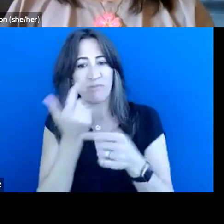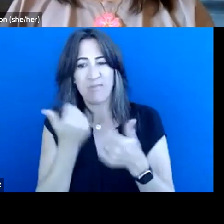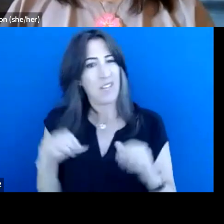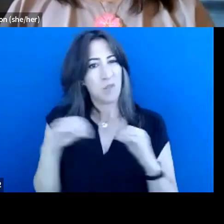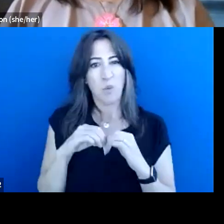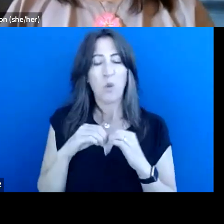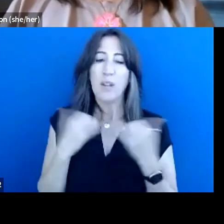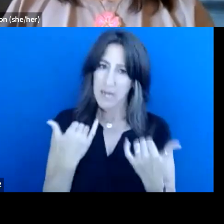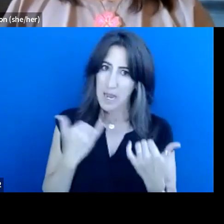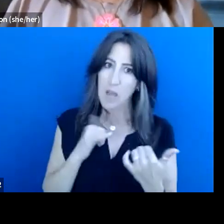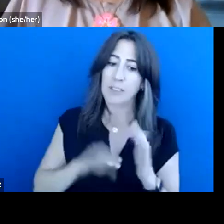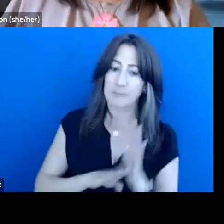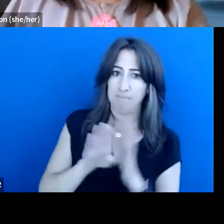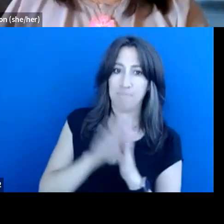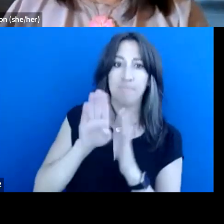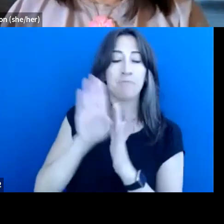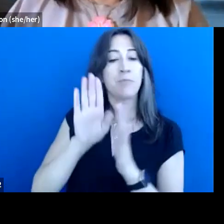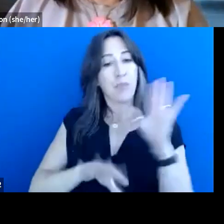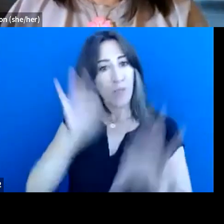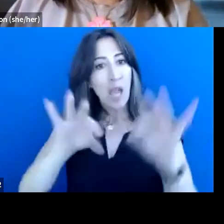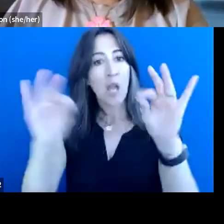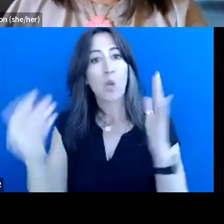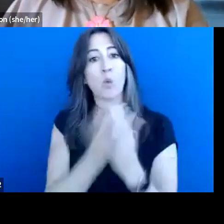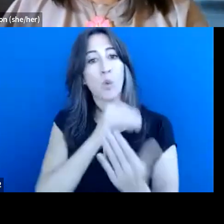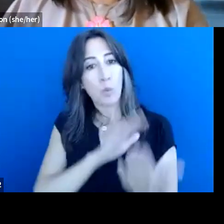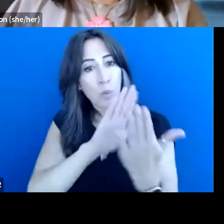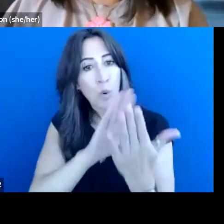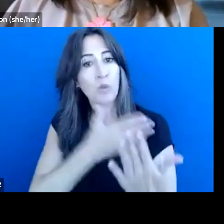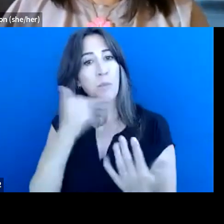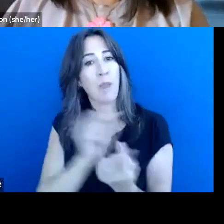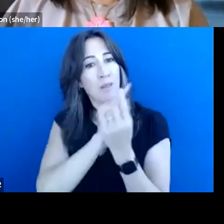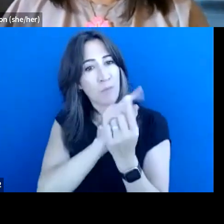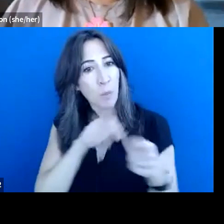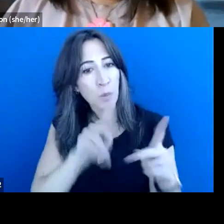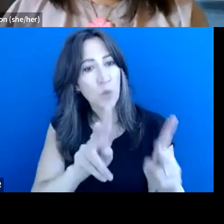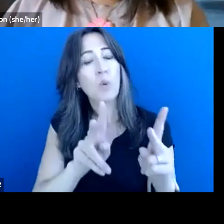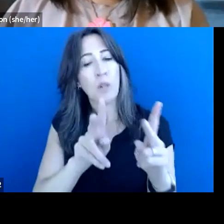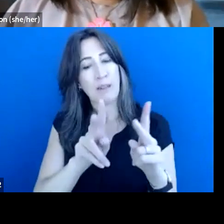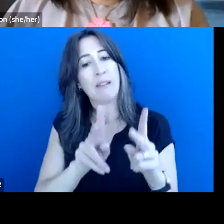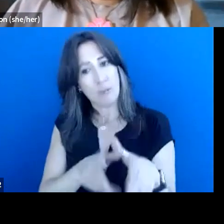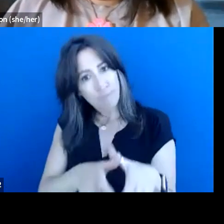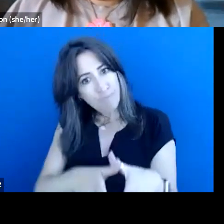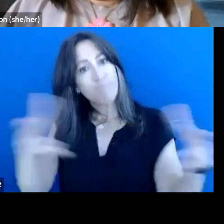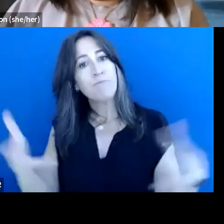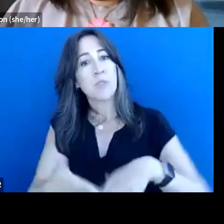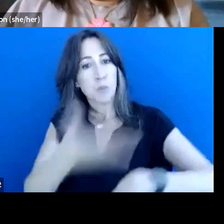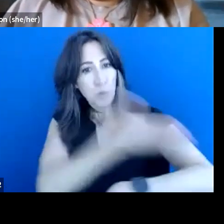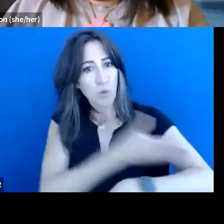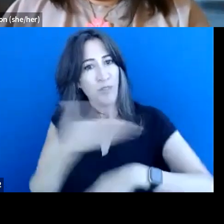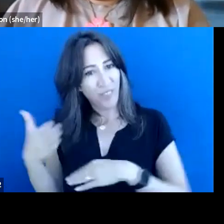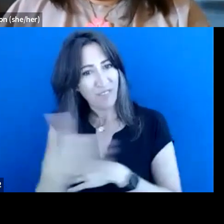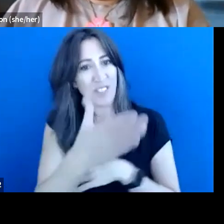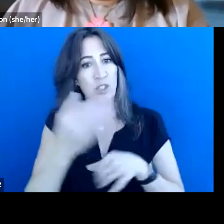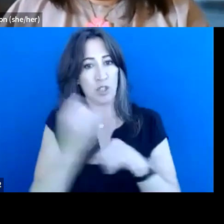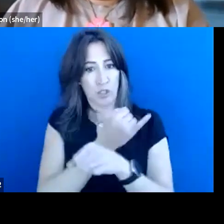And I'll, I think the, the biggest piece, um, is, uh, looking at this regime of